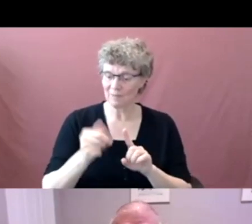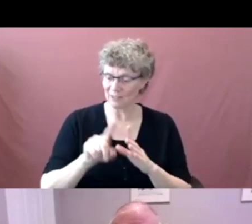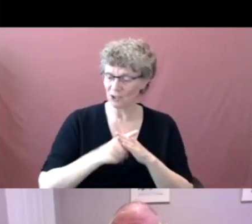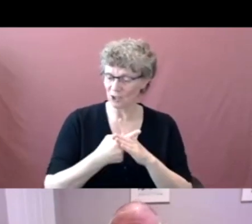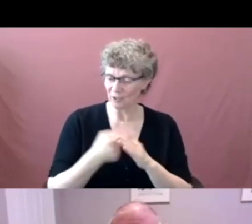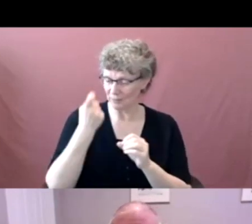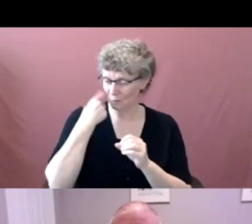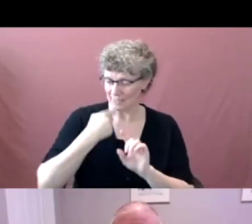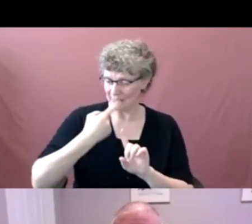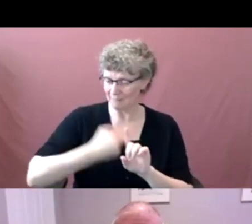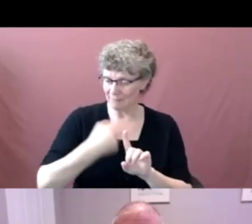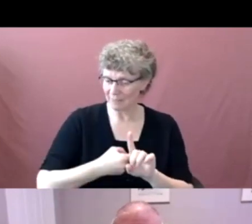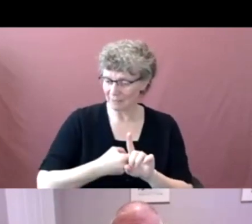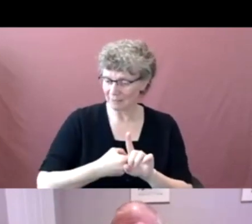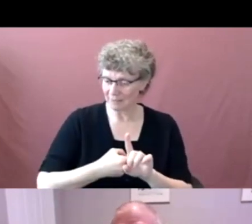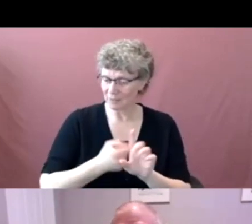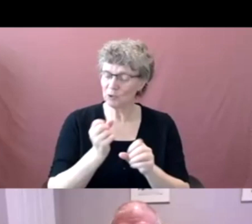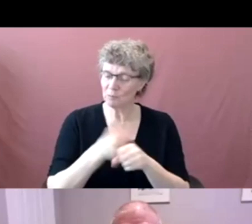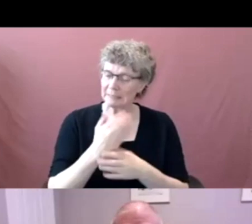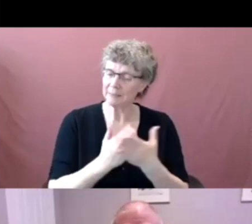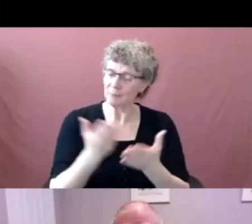simplify and streamline services.